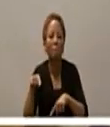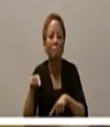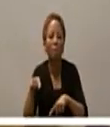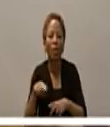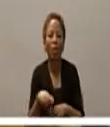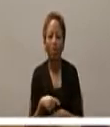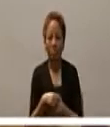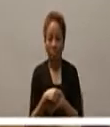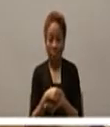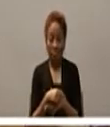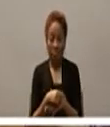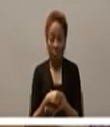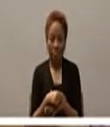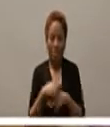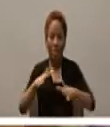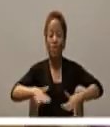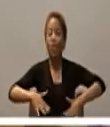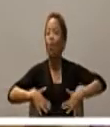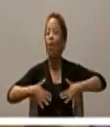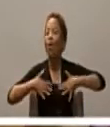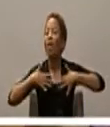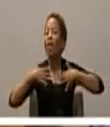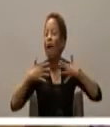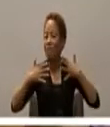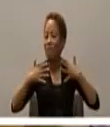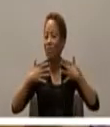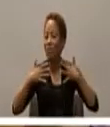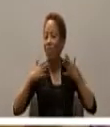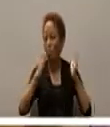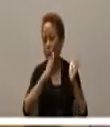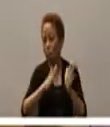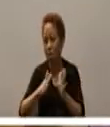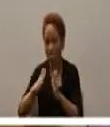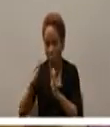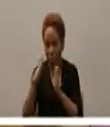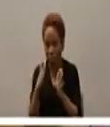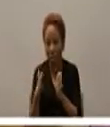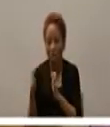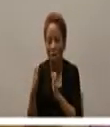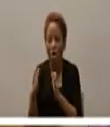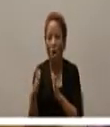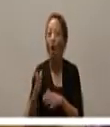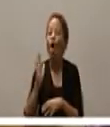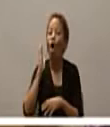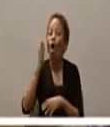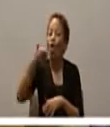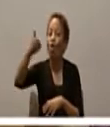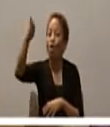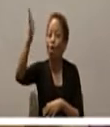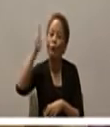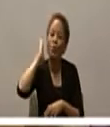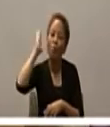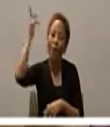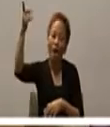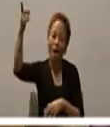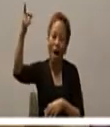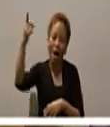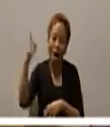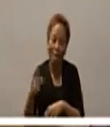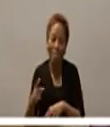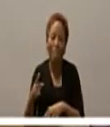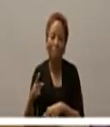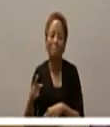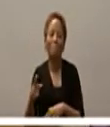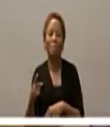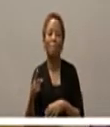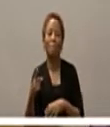our God is going to show up he never fails now he does he answers out sometimes in